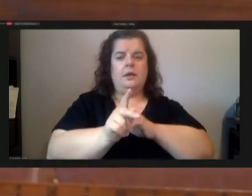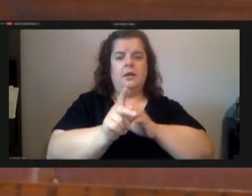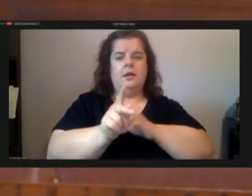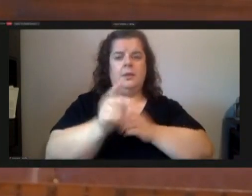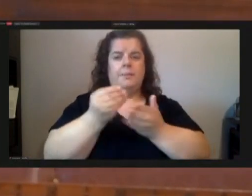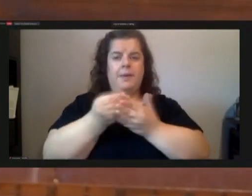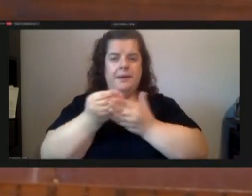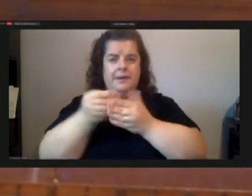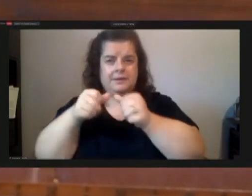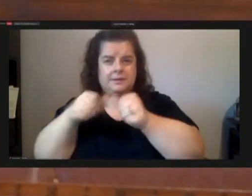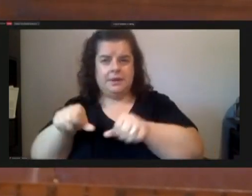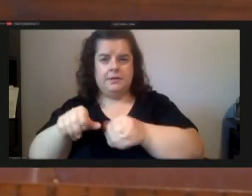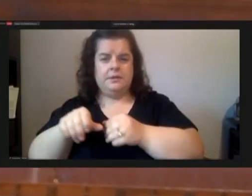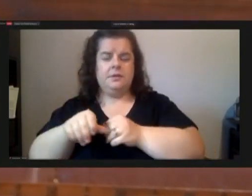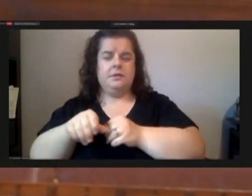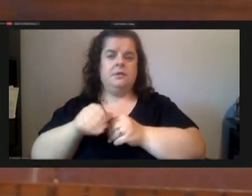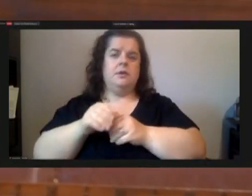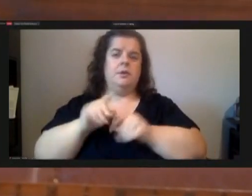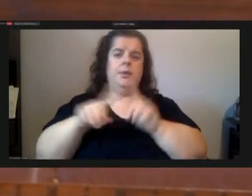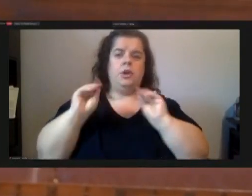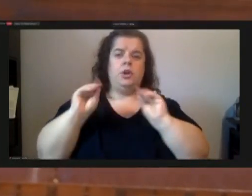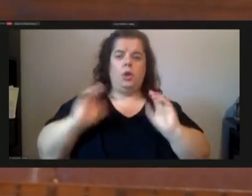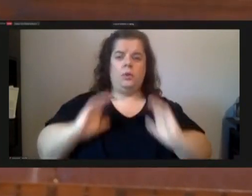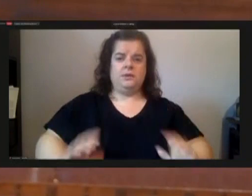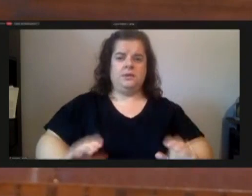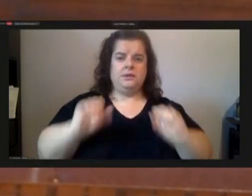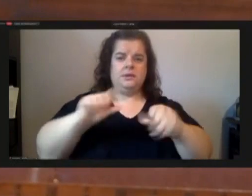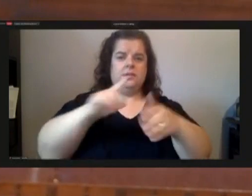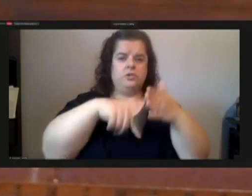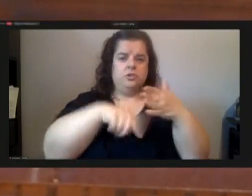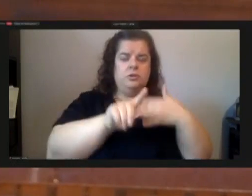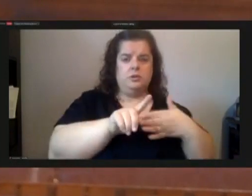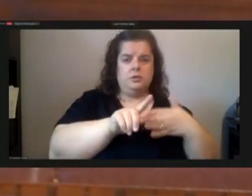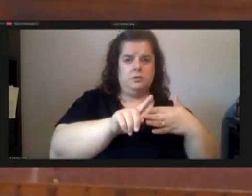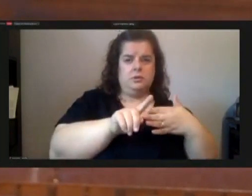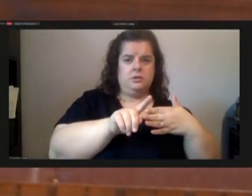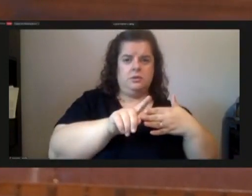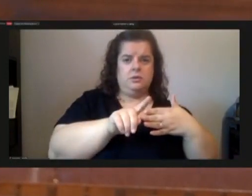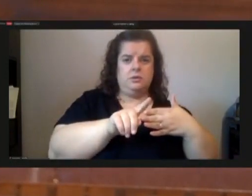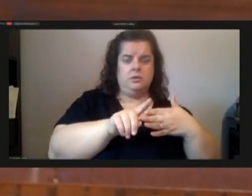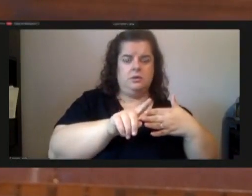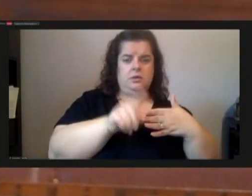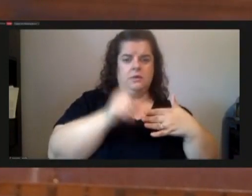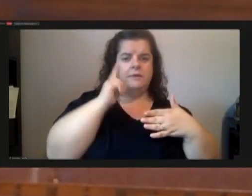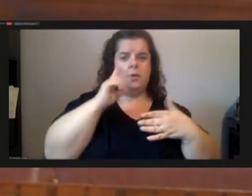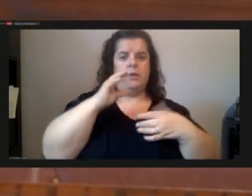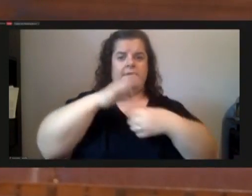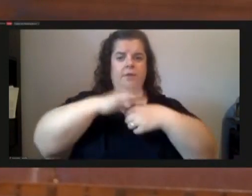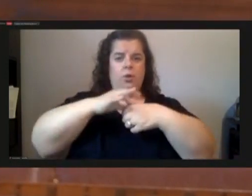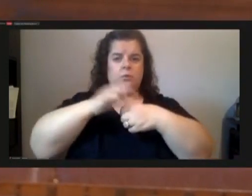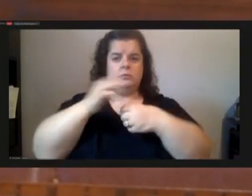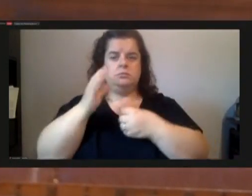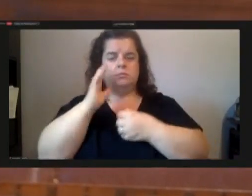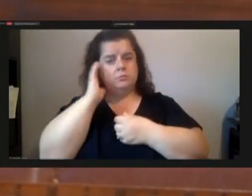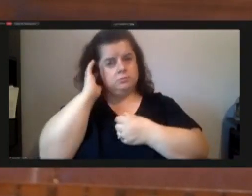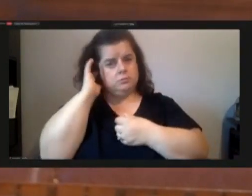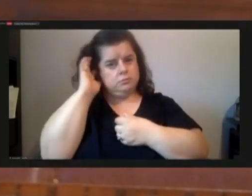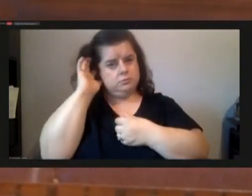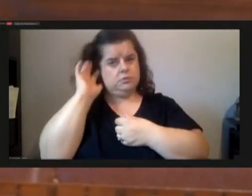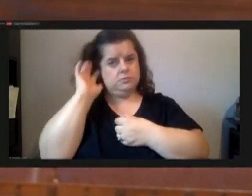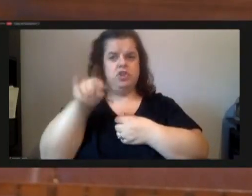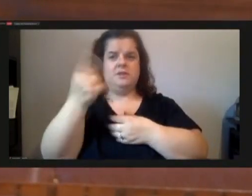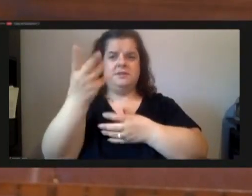but no citizen can check a bona fide vote deposit it just disappears